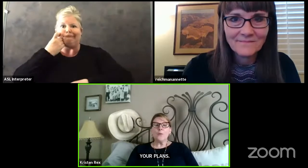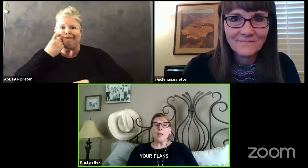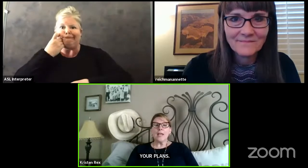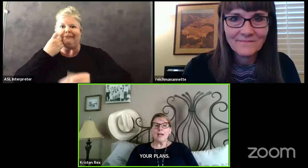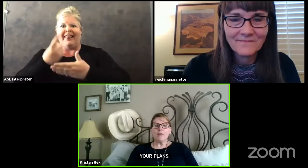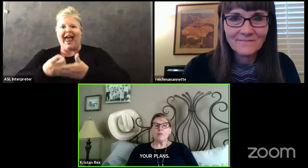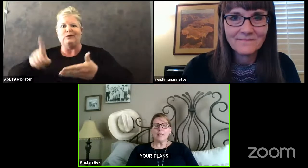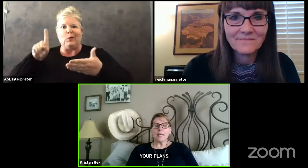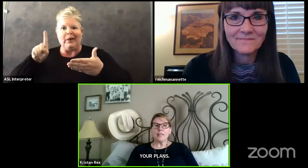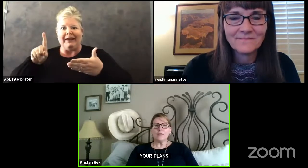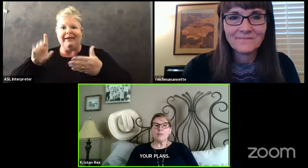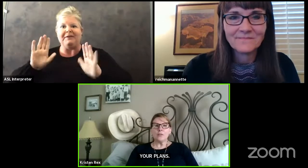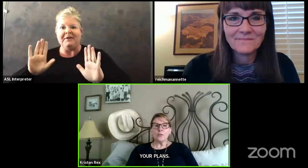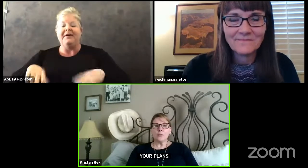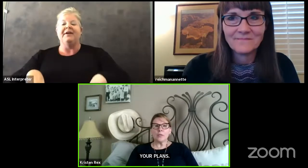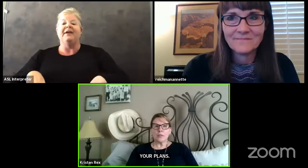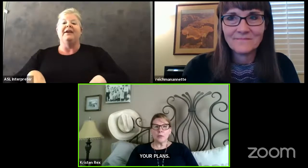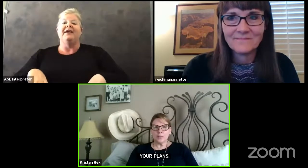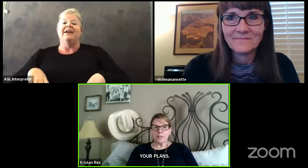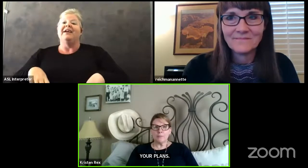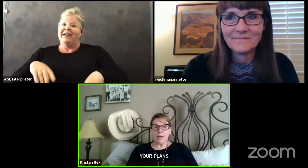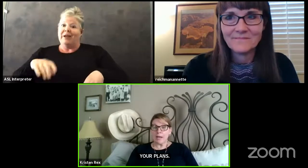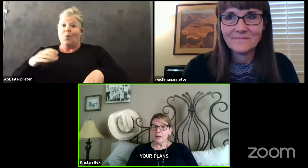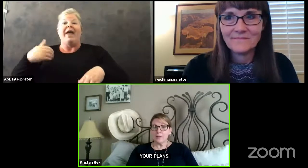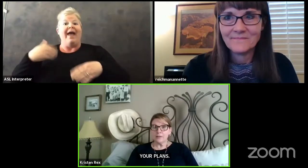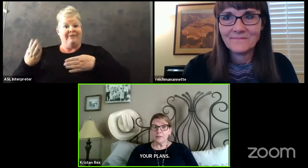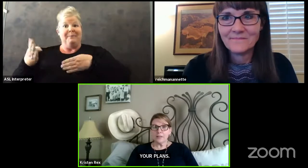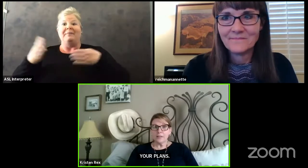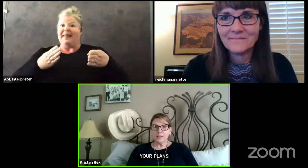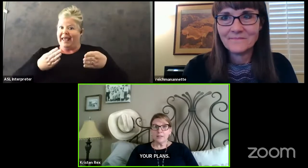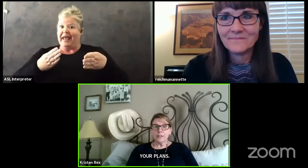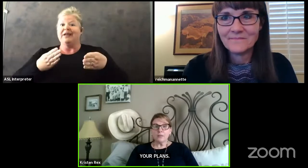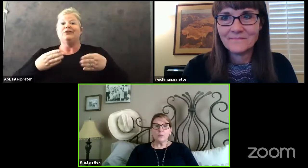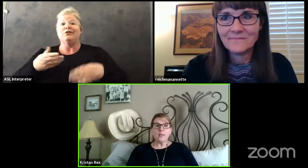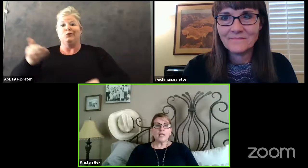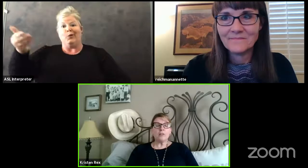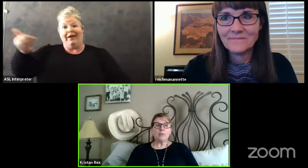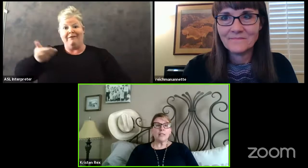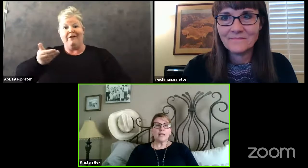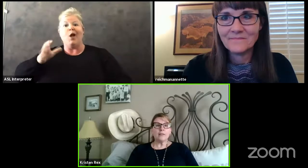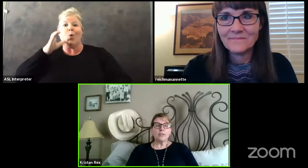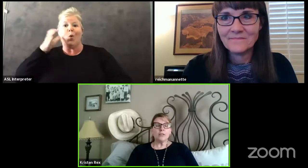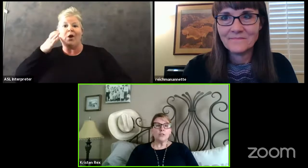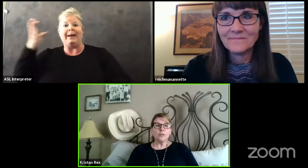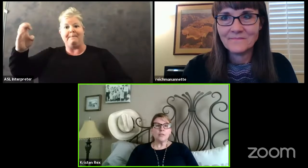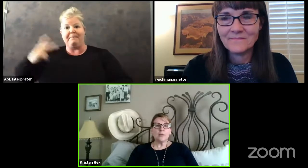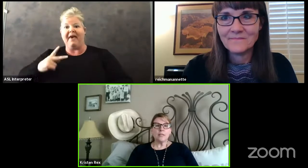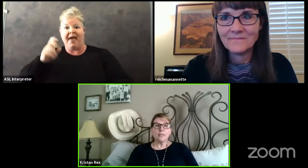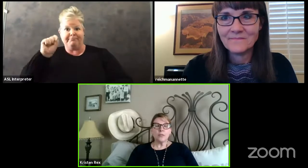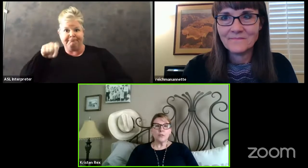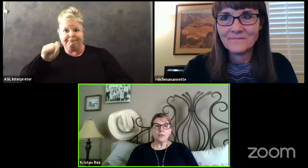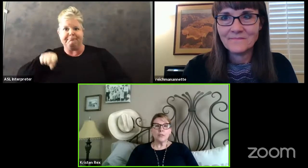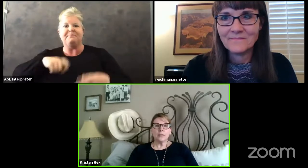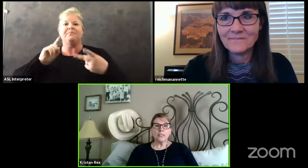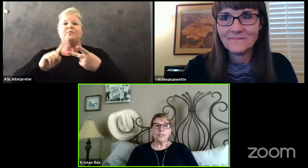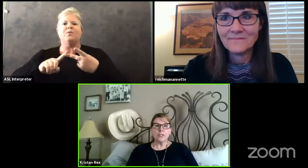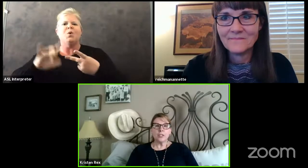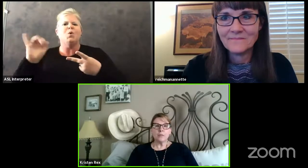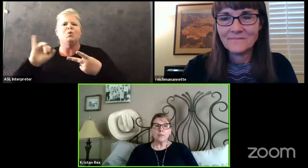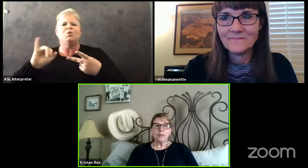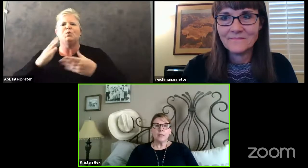We have plans to bring Courtney back. We have plans to do some internal